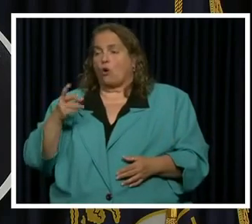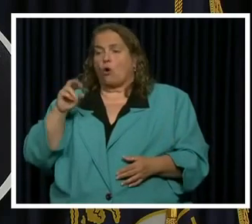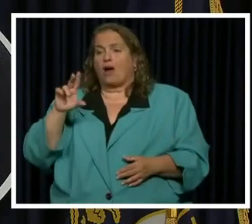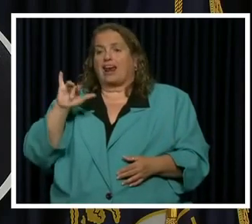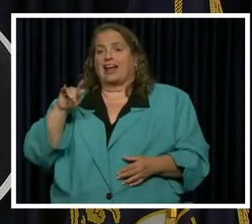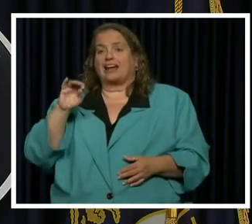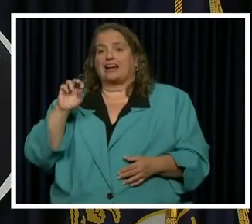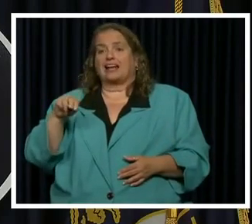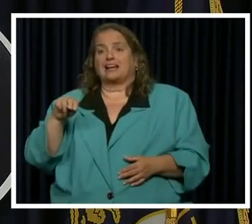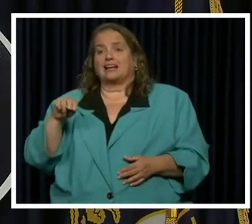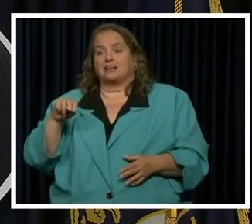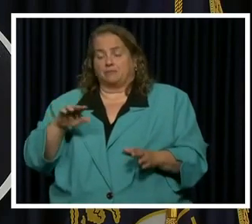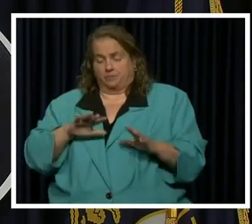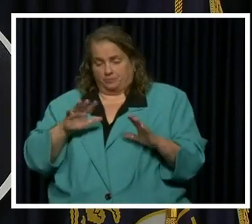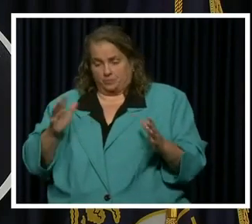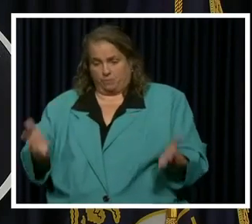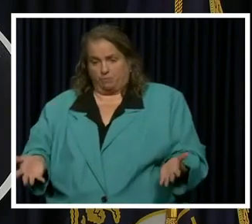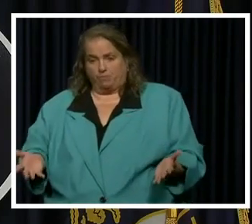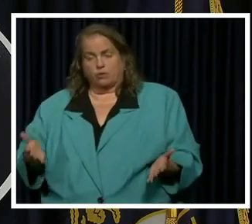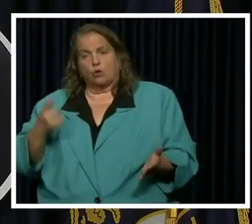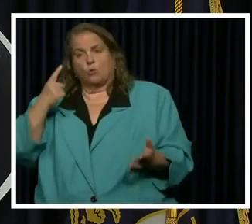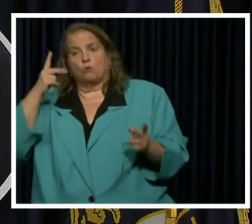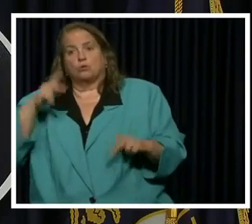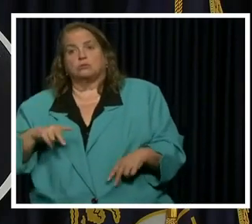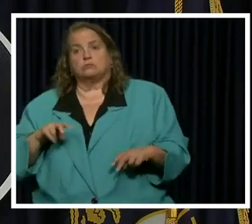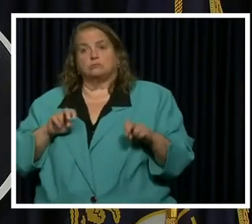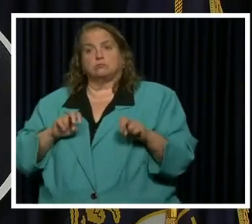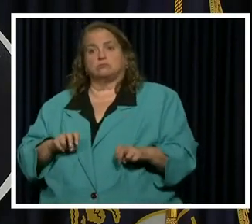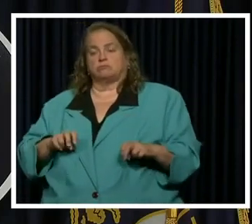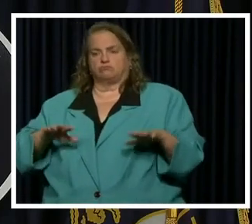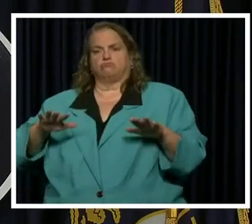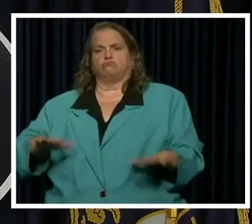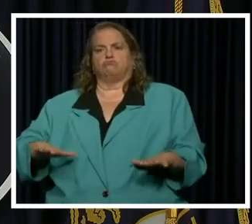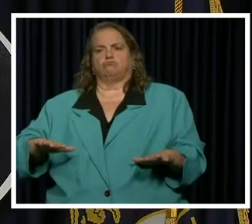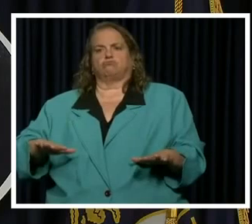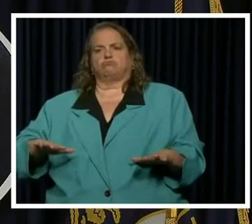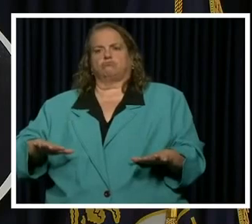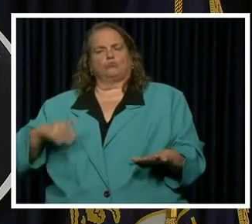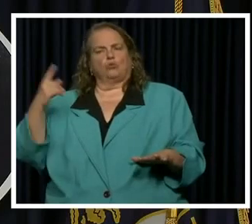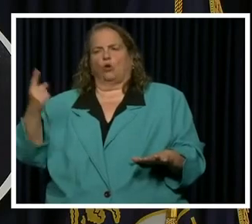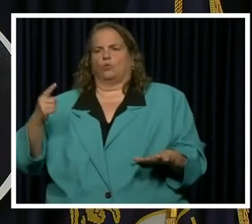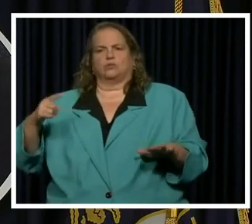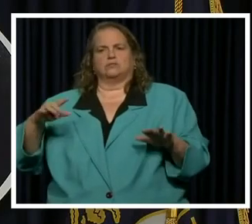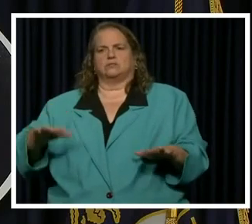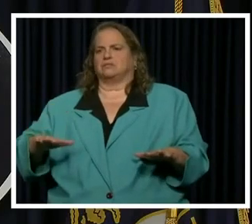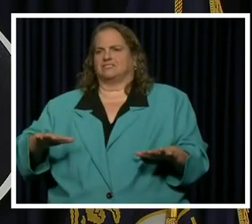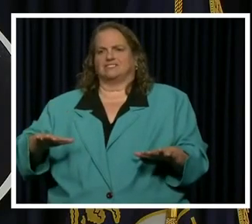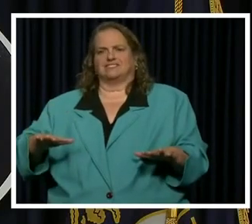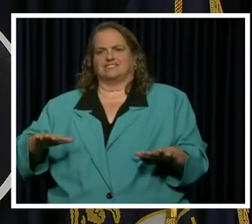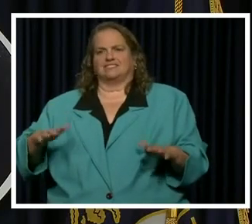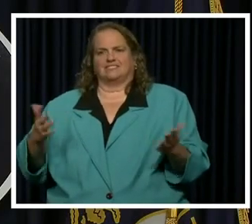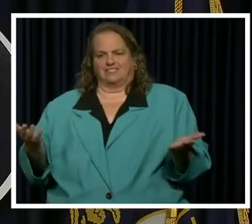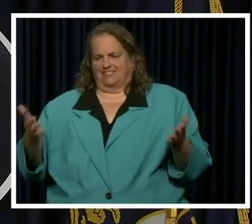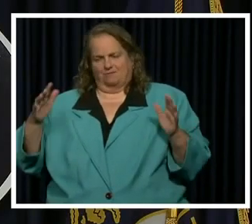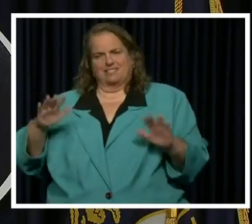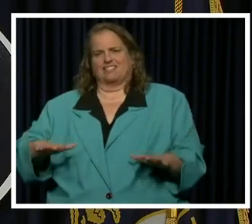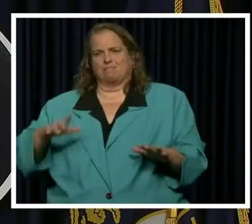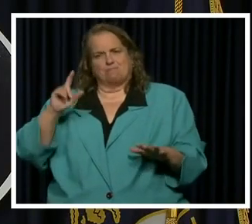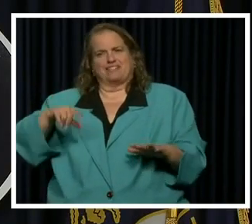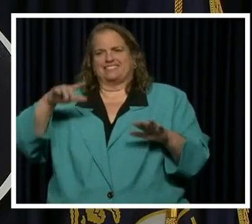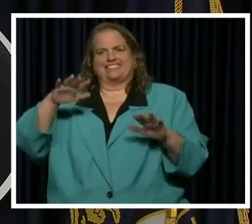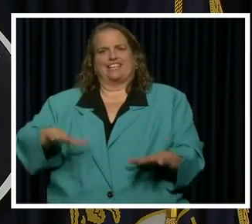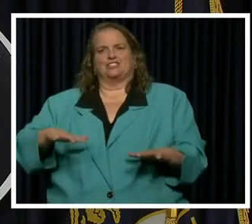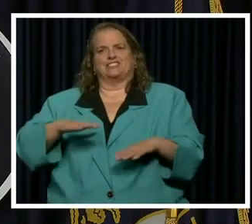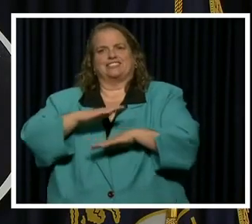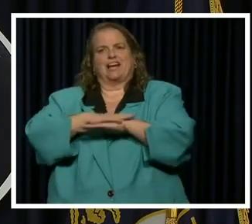tablecloths, but one person sits down and they touch it, which you'll always do at the table. You can't sit down at a table without touching the table.